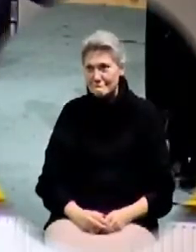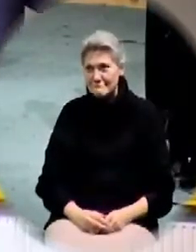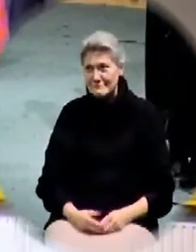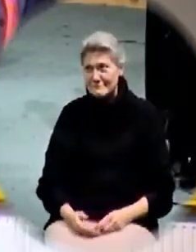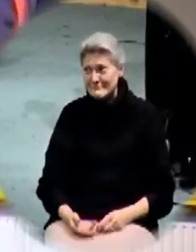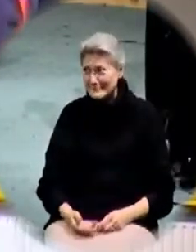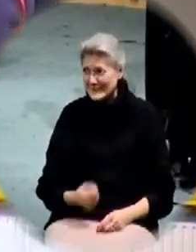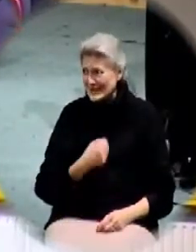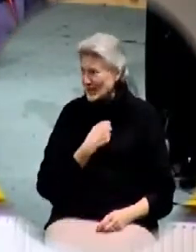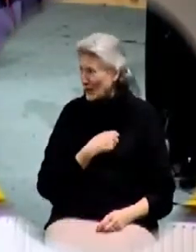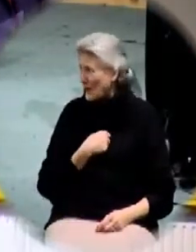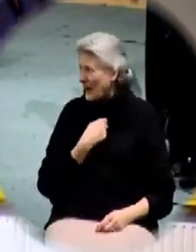Sorry, that was a little graphic, wasn't it?